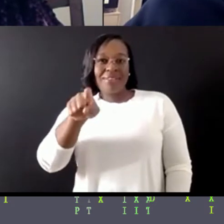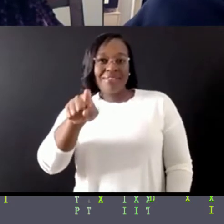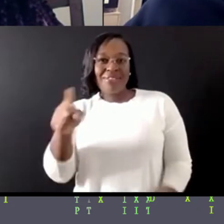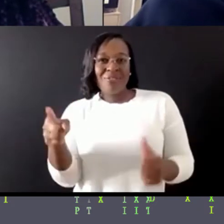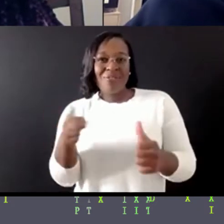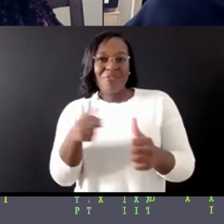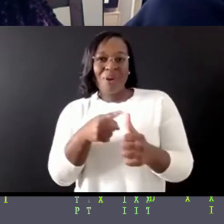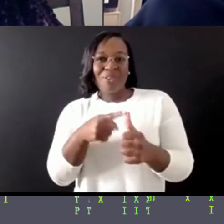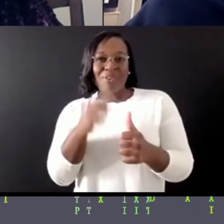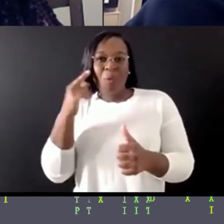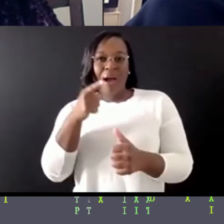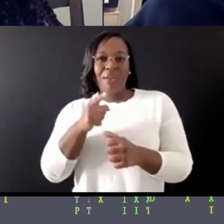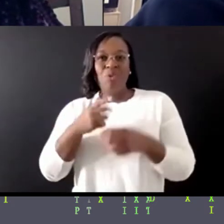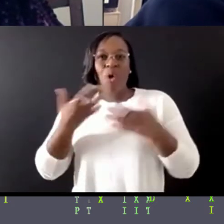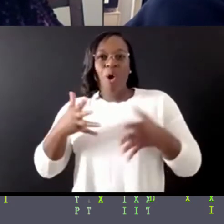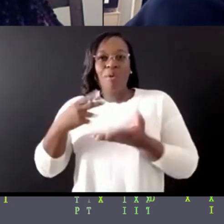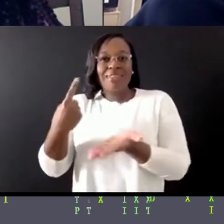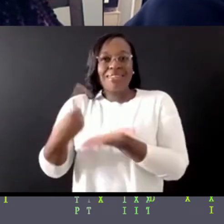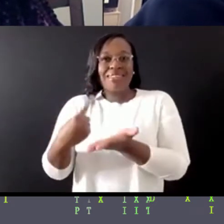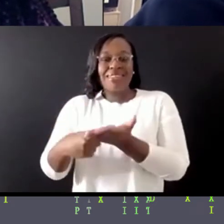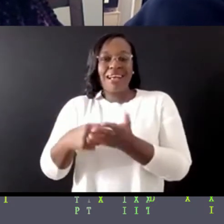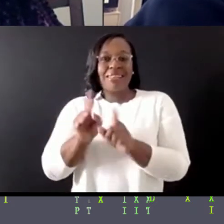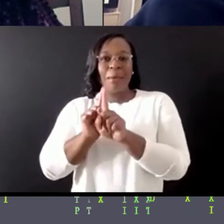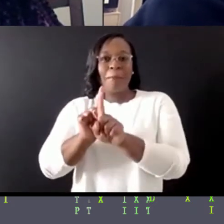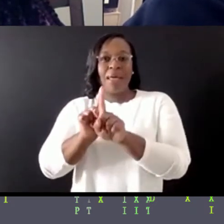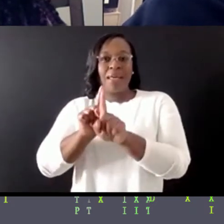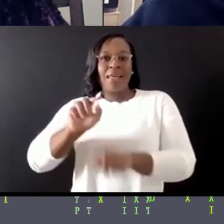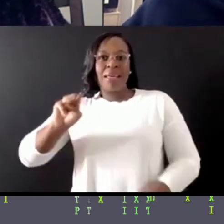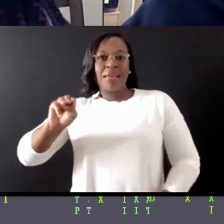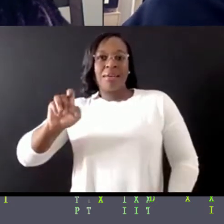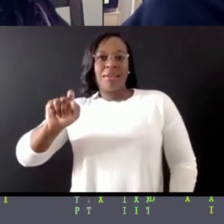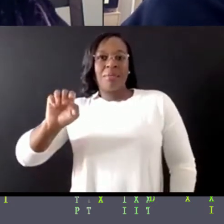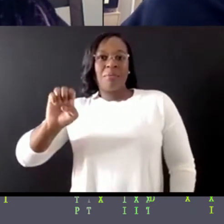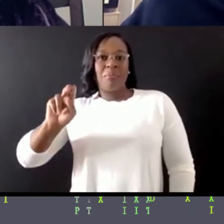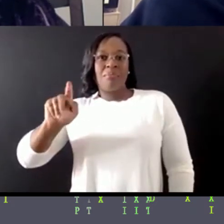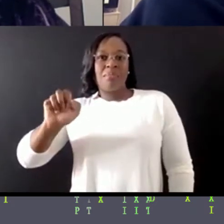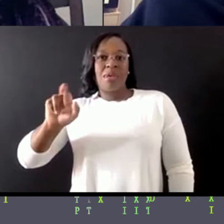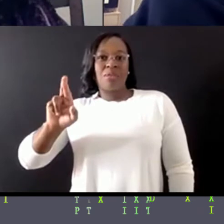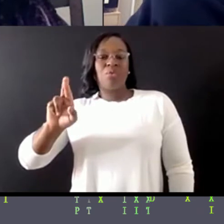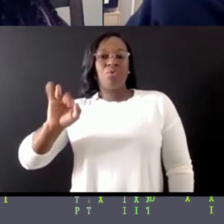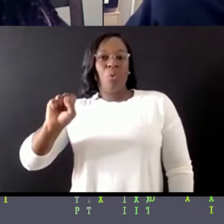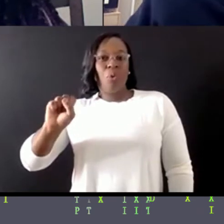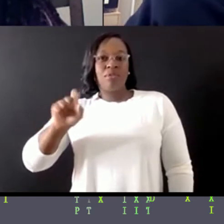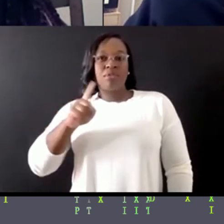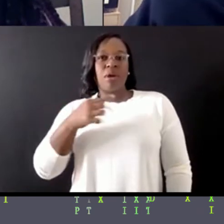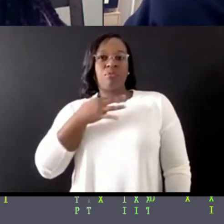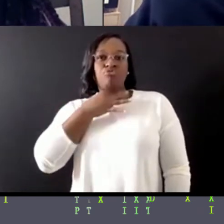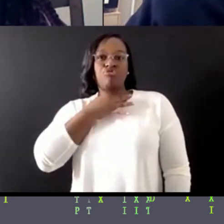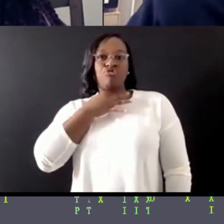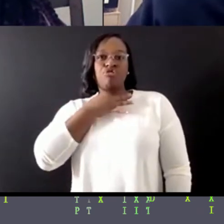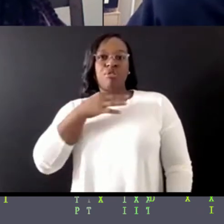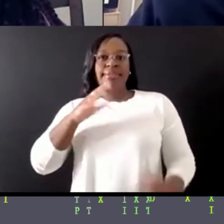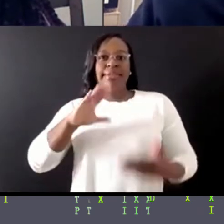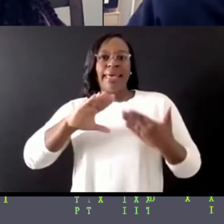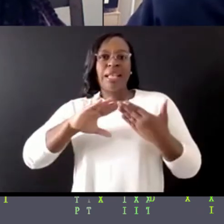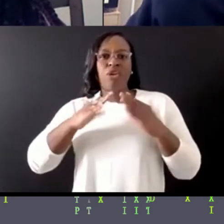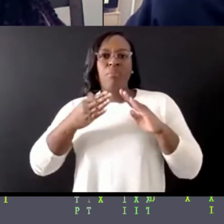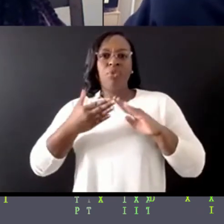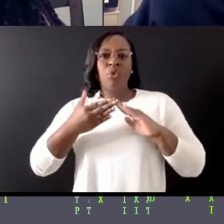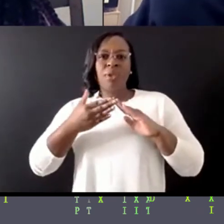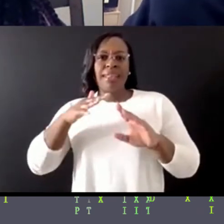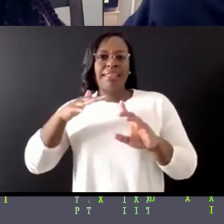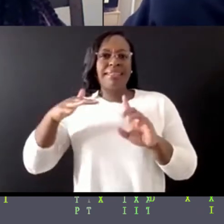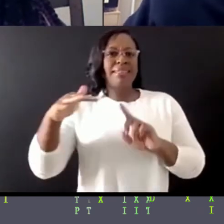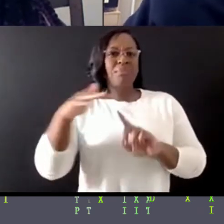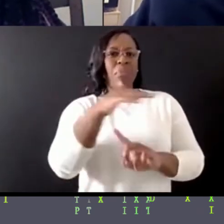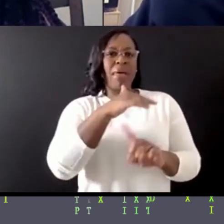first. Um, what role do you think mentorship can play in community spaces? And I guess that can kind of more